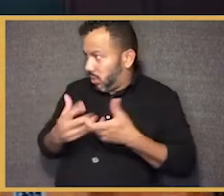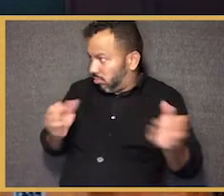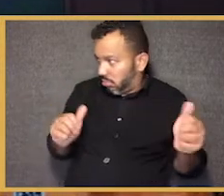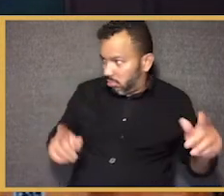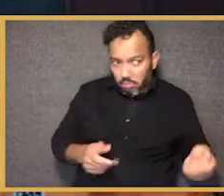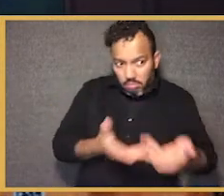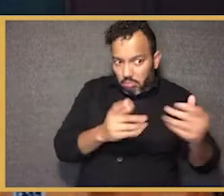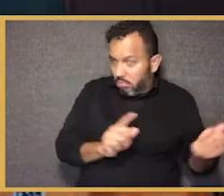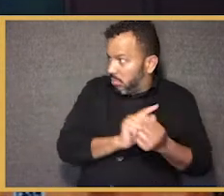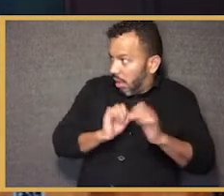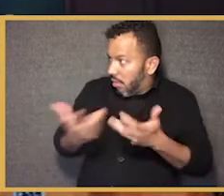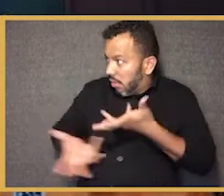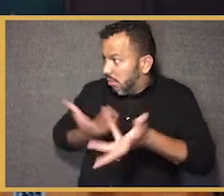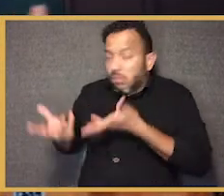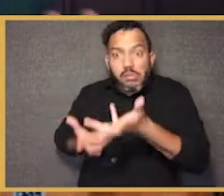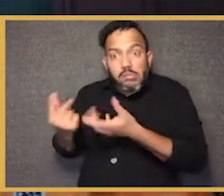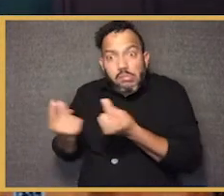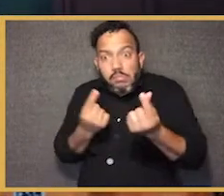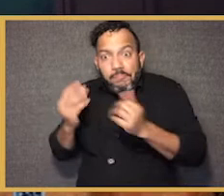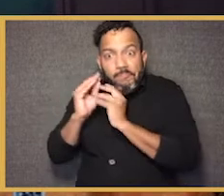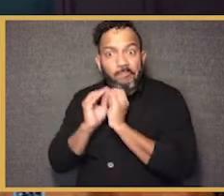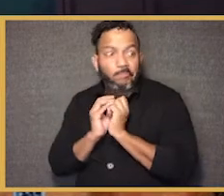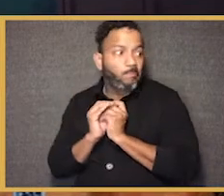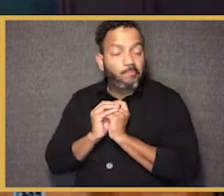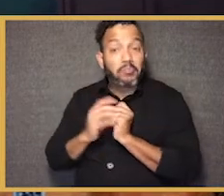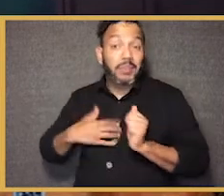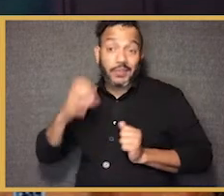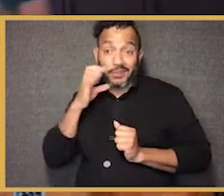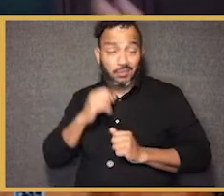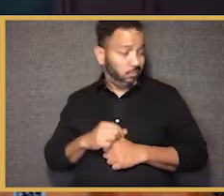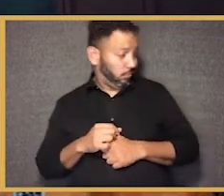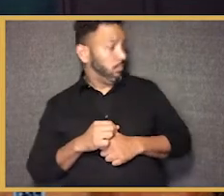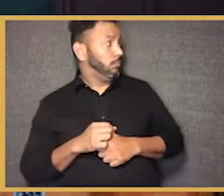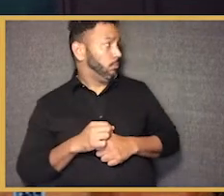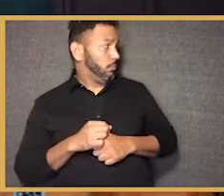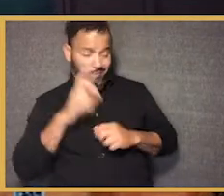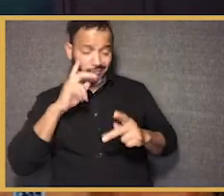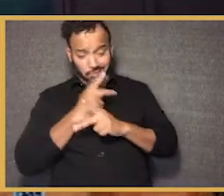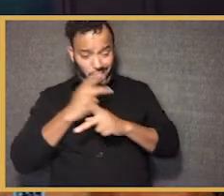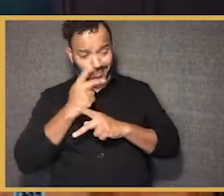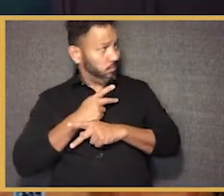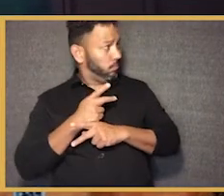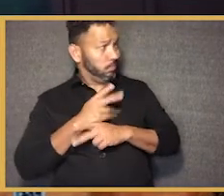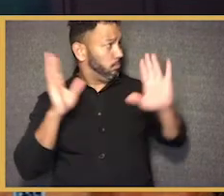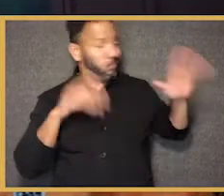you know, how do we introduce ourselves to this family? You know, but my, my cousin,